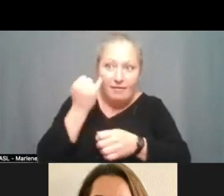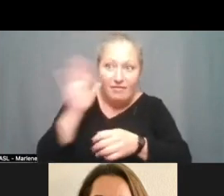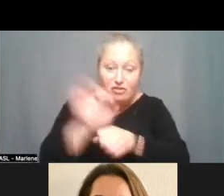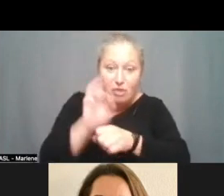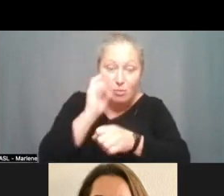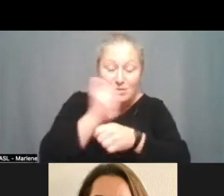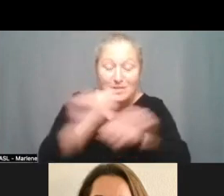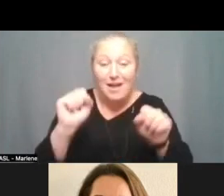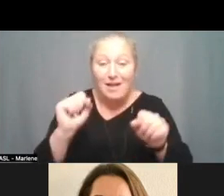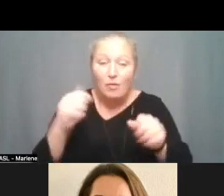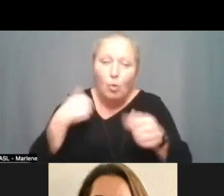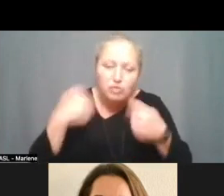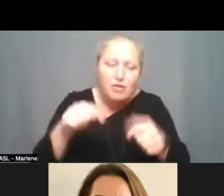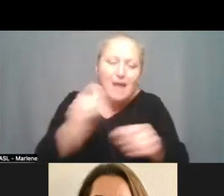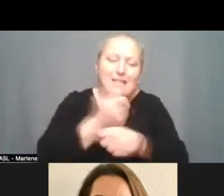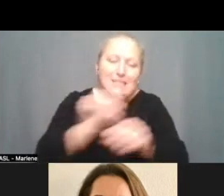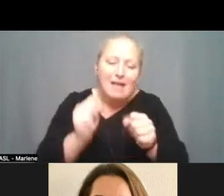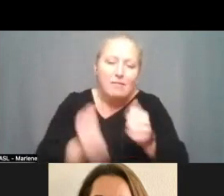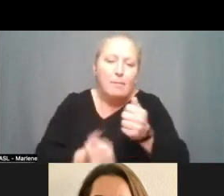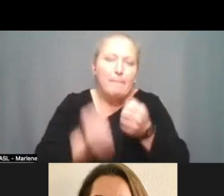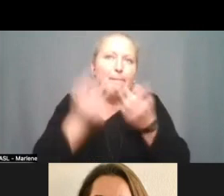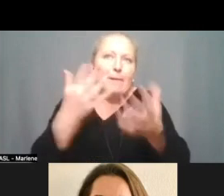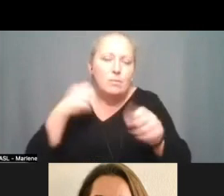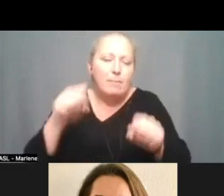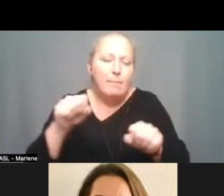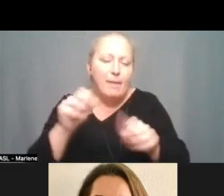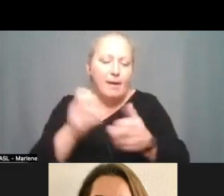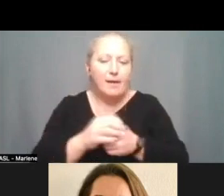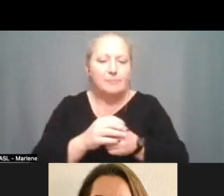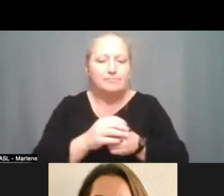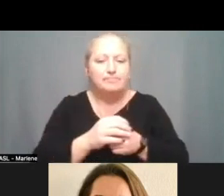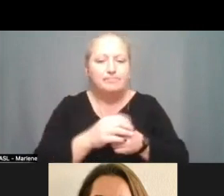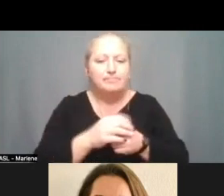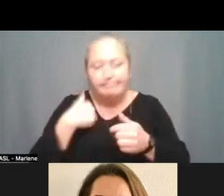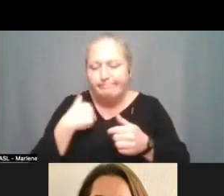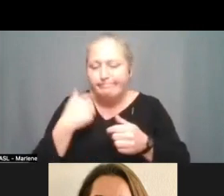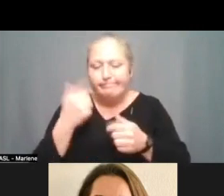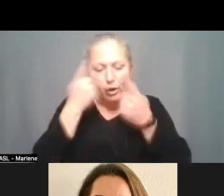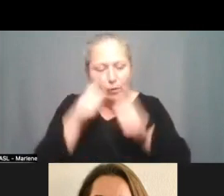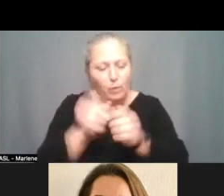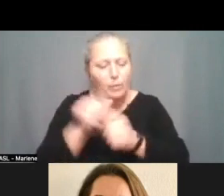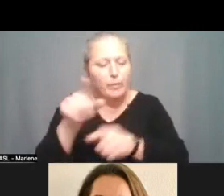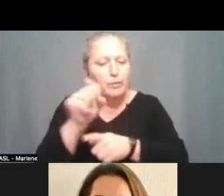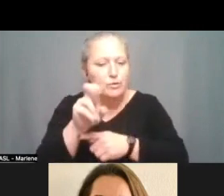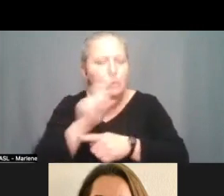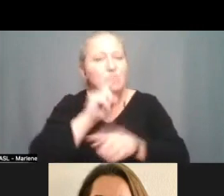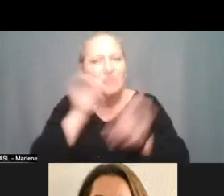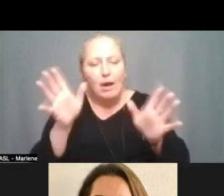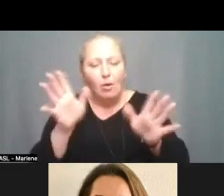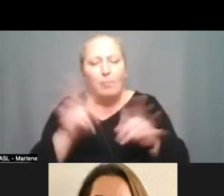do try and save as many as we can so um so i'm with you sue it's it's terrible but um